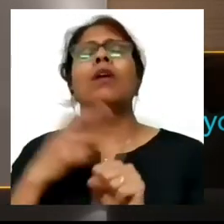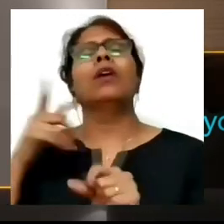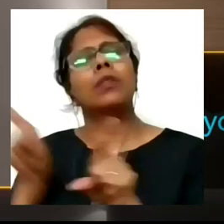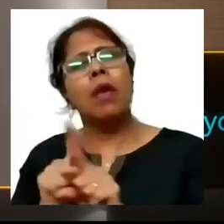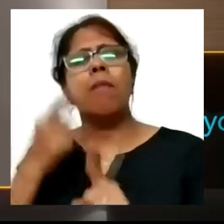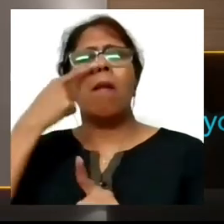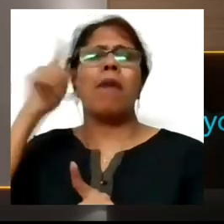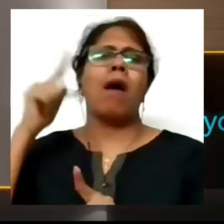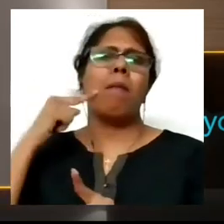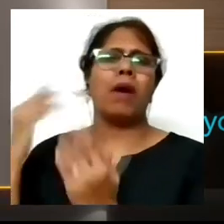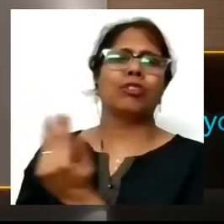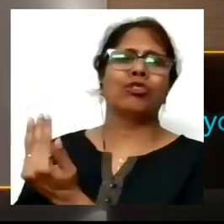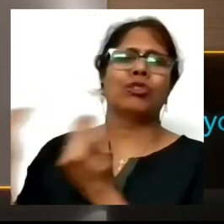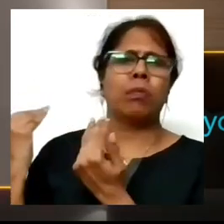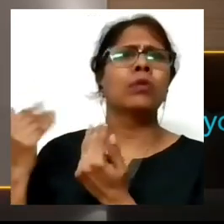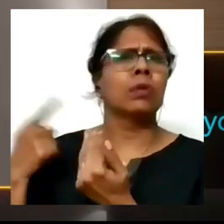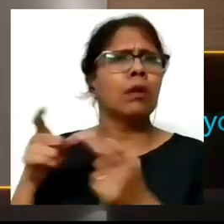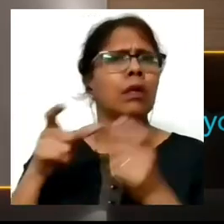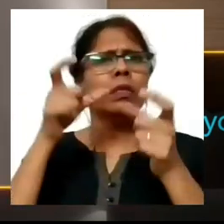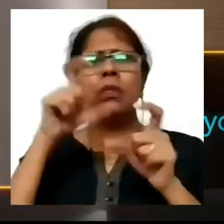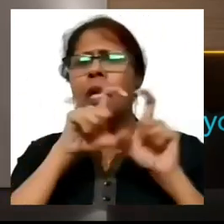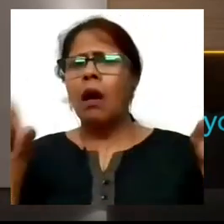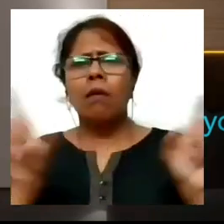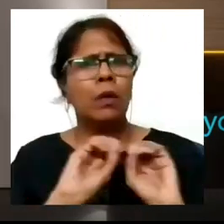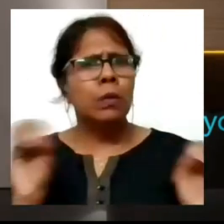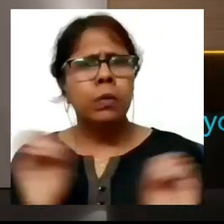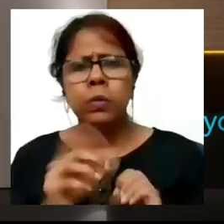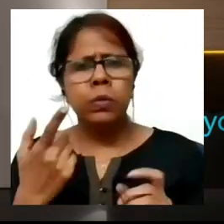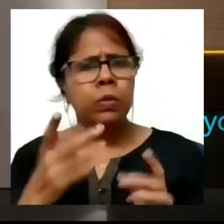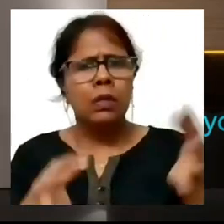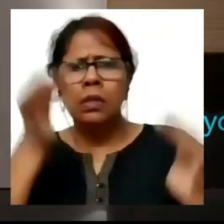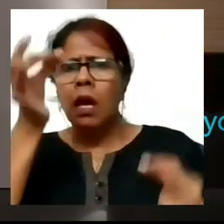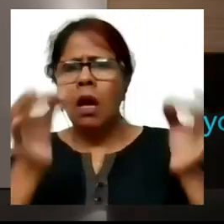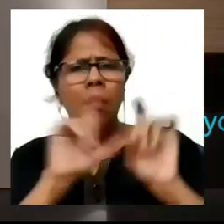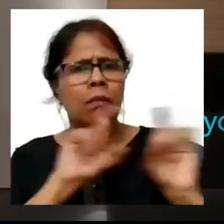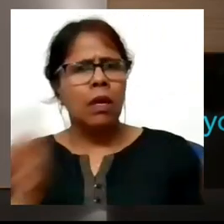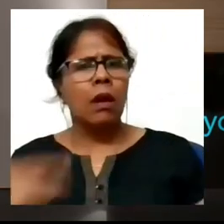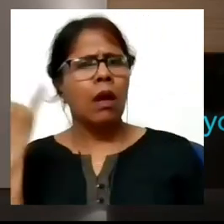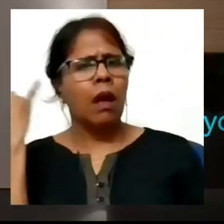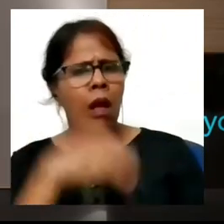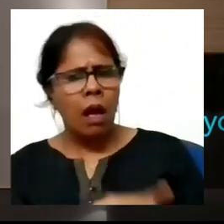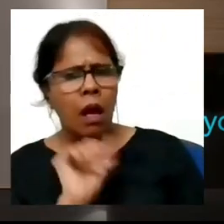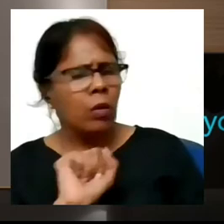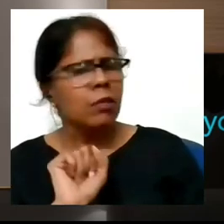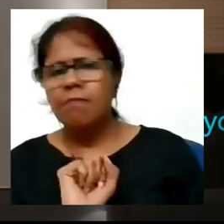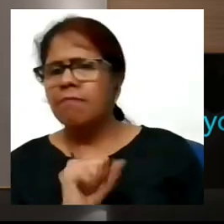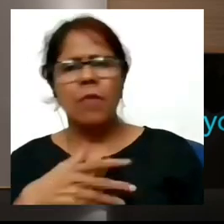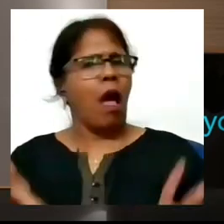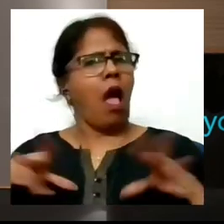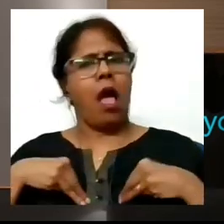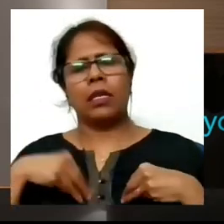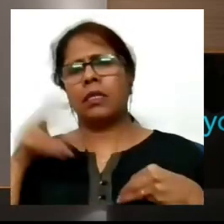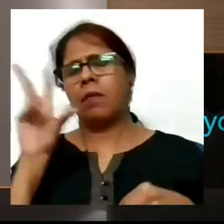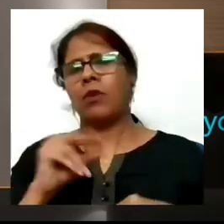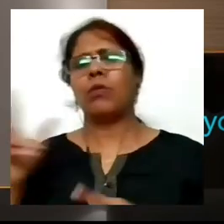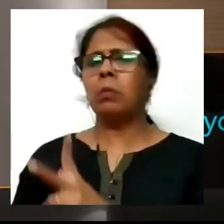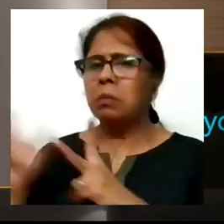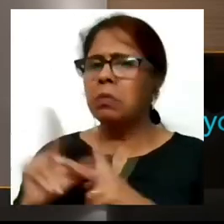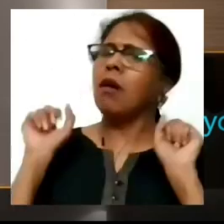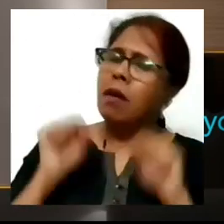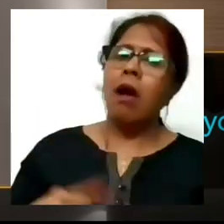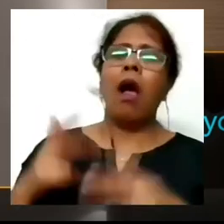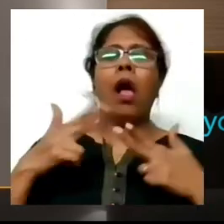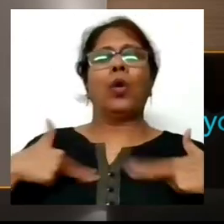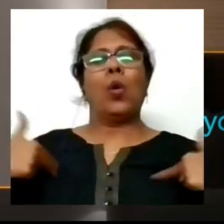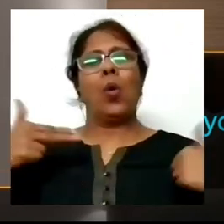they believe that one shouldn't accept things which are unfair you know so we just I decided to fight this in court and